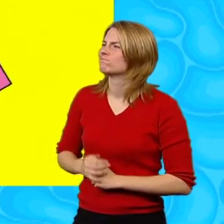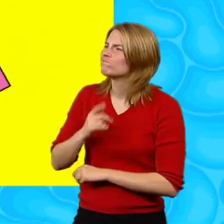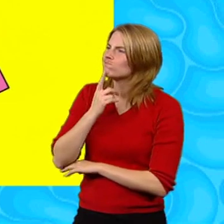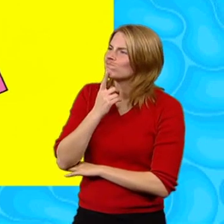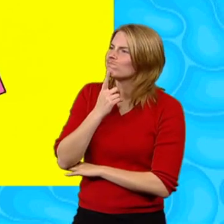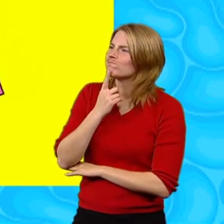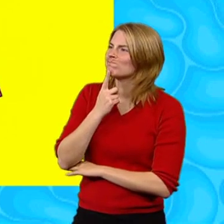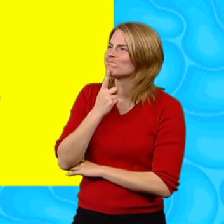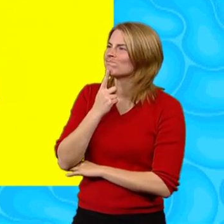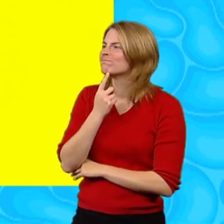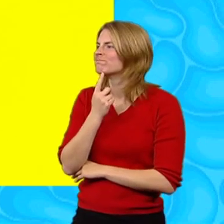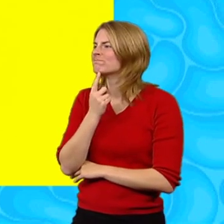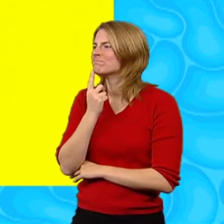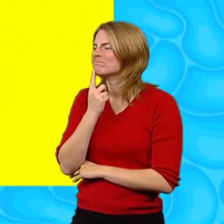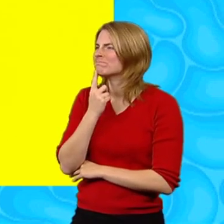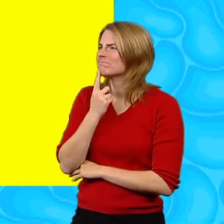Can you guess?